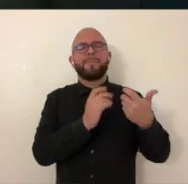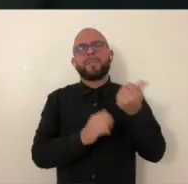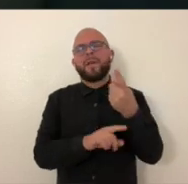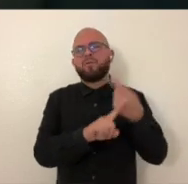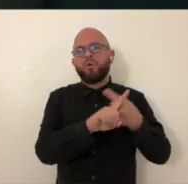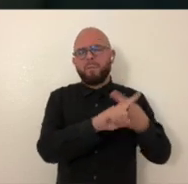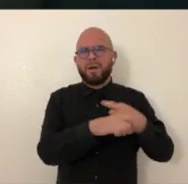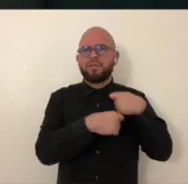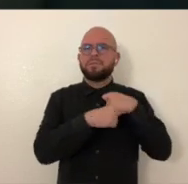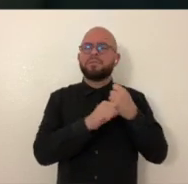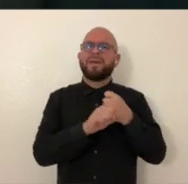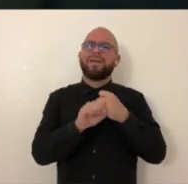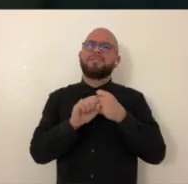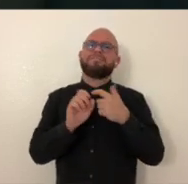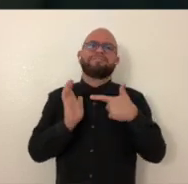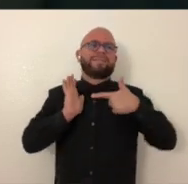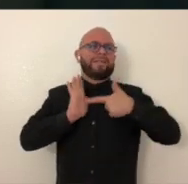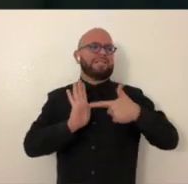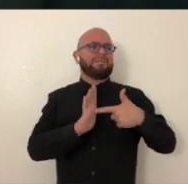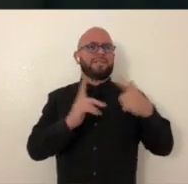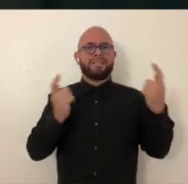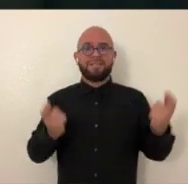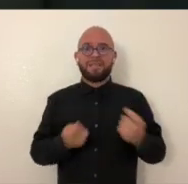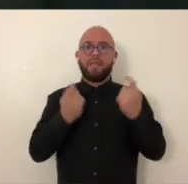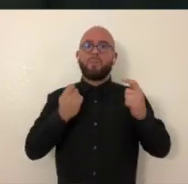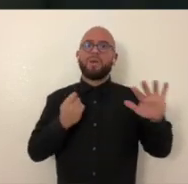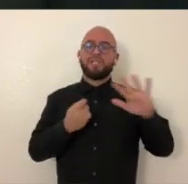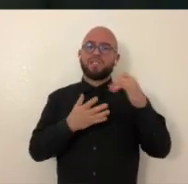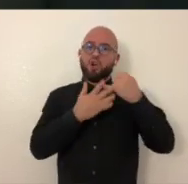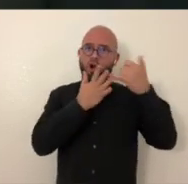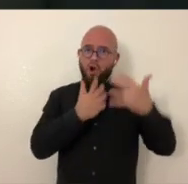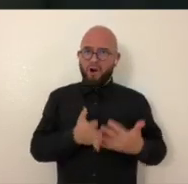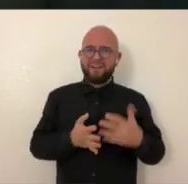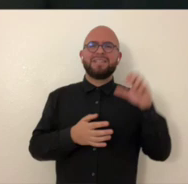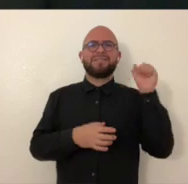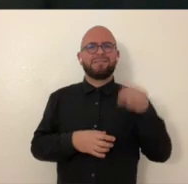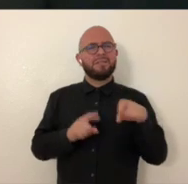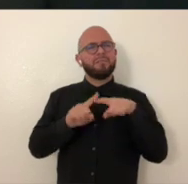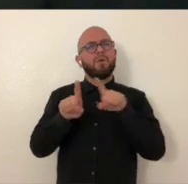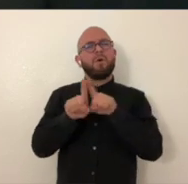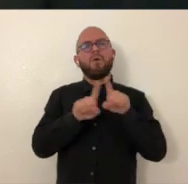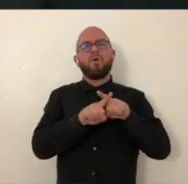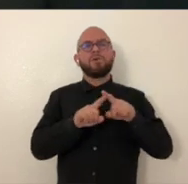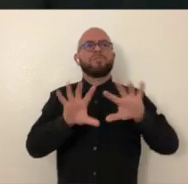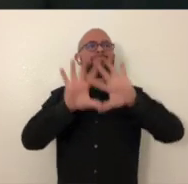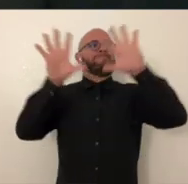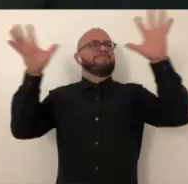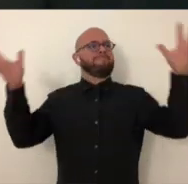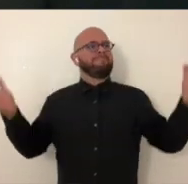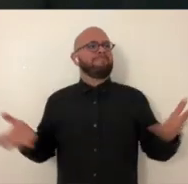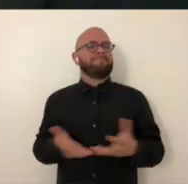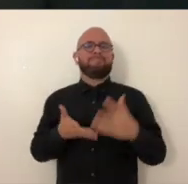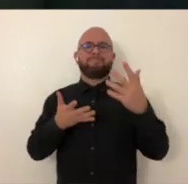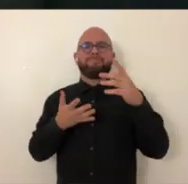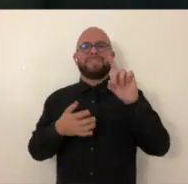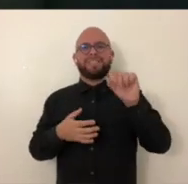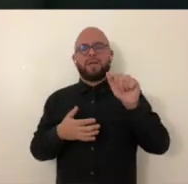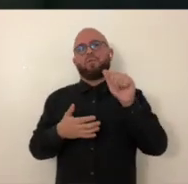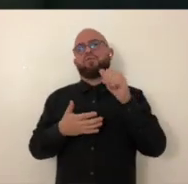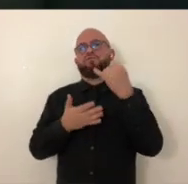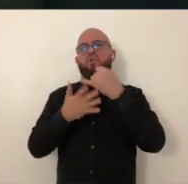to in a few months create an exhibition that celebrates their artists there, but also celebrates the larger